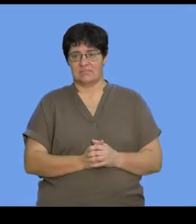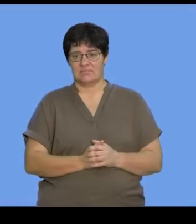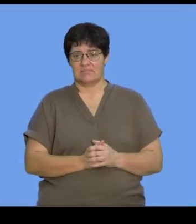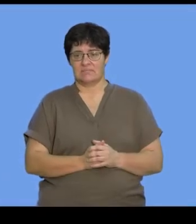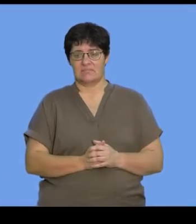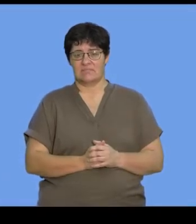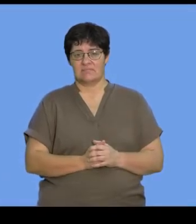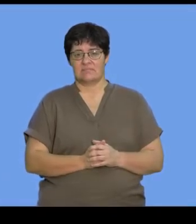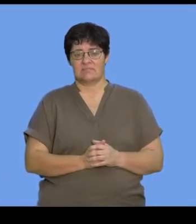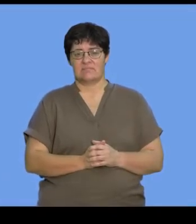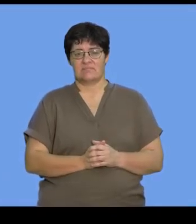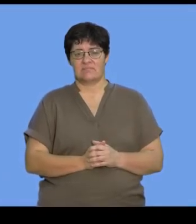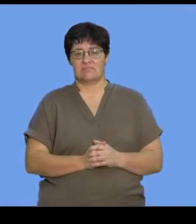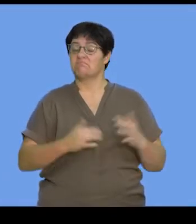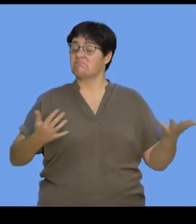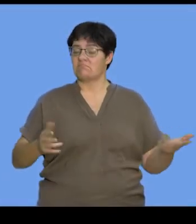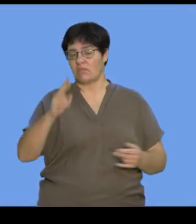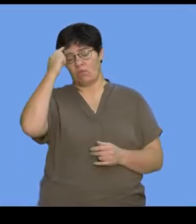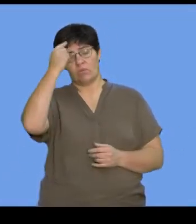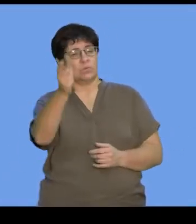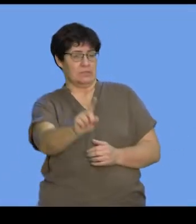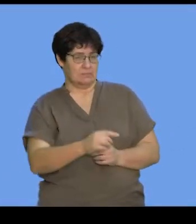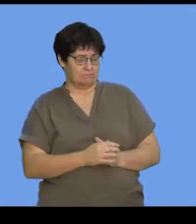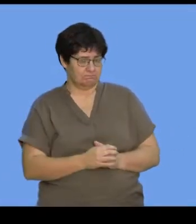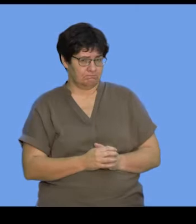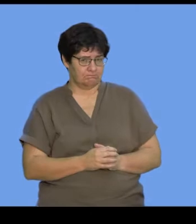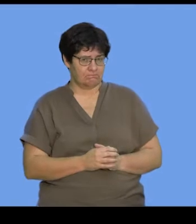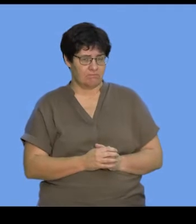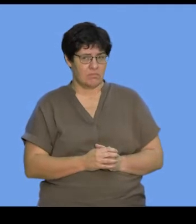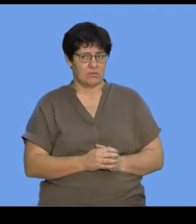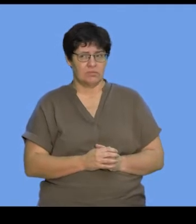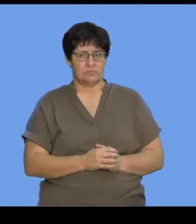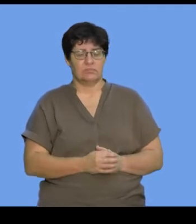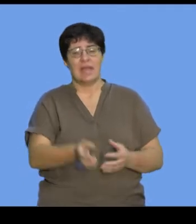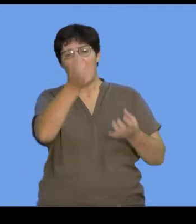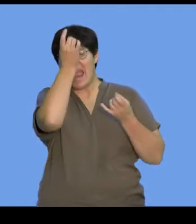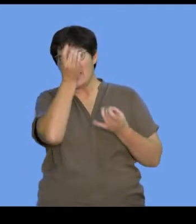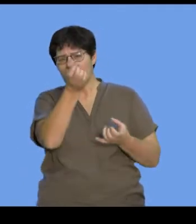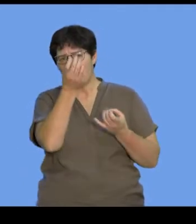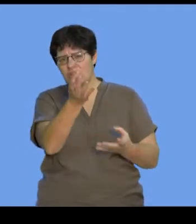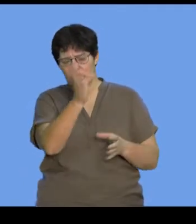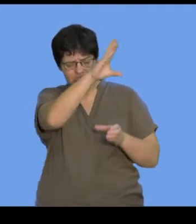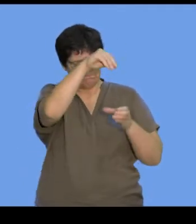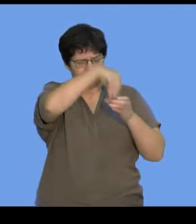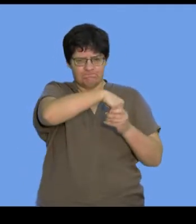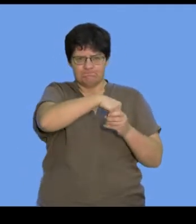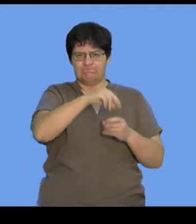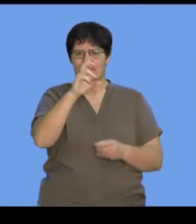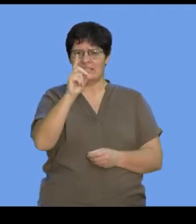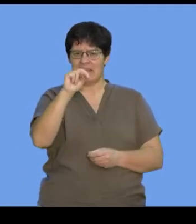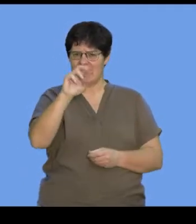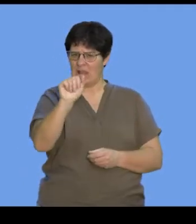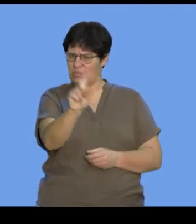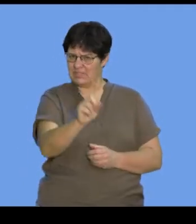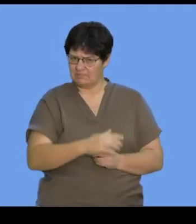So, have you thought about the following? What information is coded into DNA? And this often